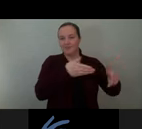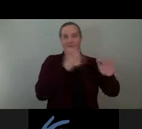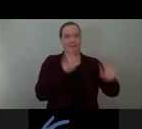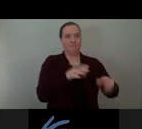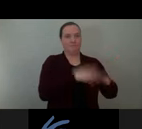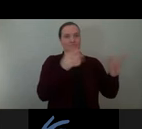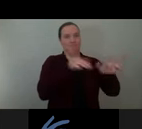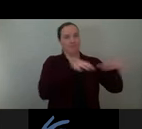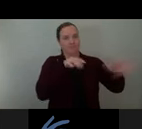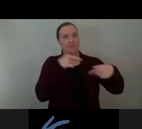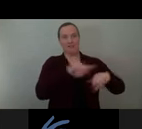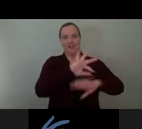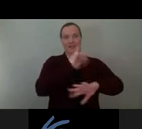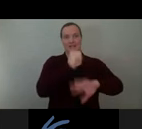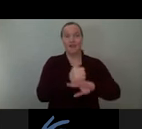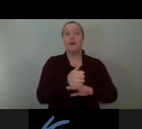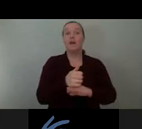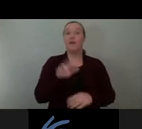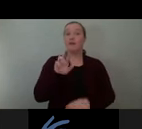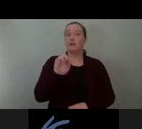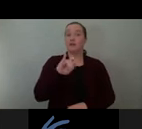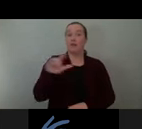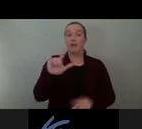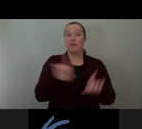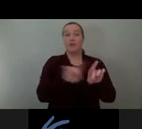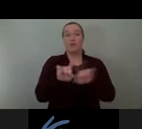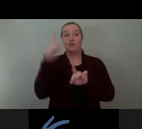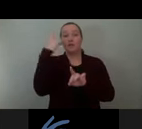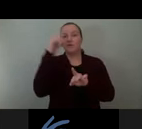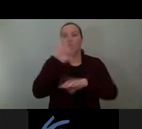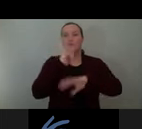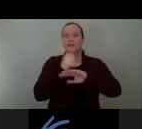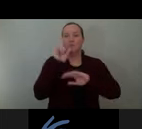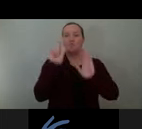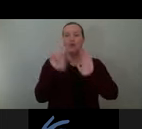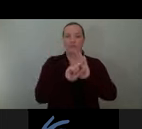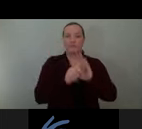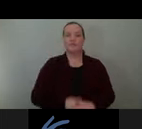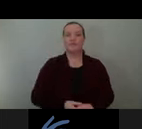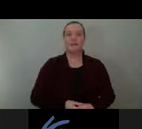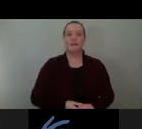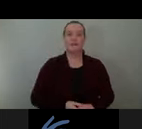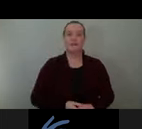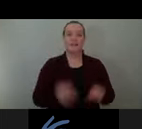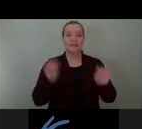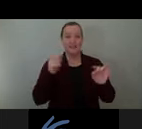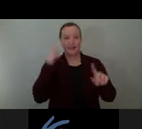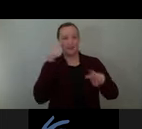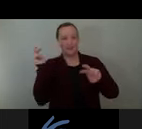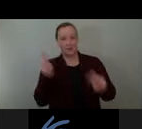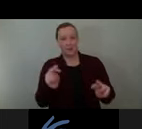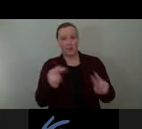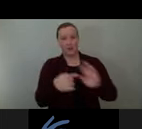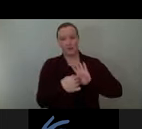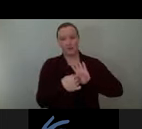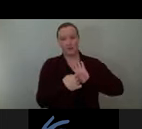Next slide. And this is an axonometric view of the site. And again, as mentioned, revealing itself on